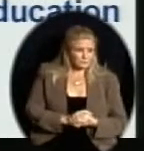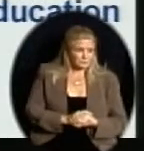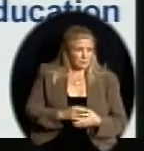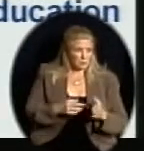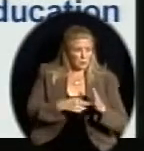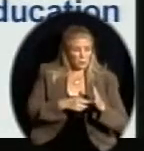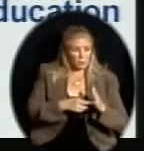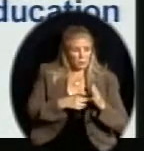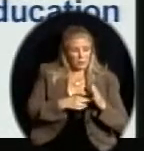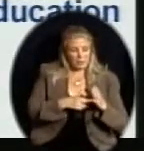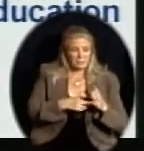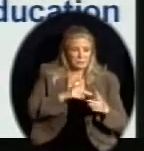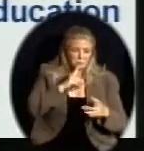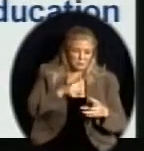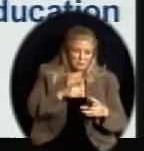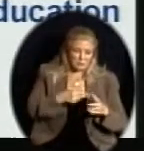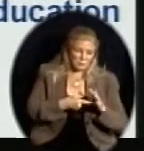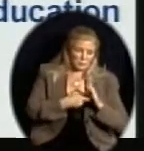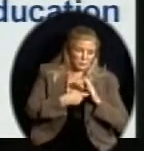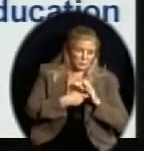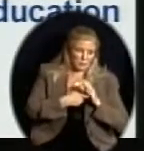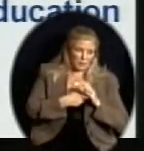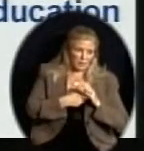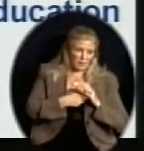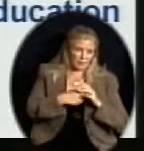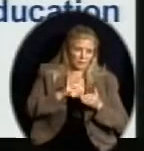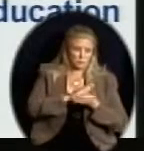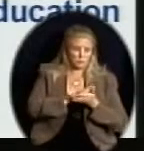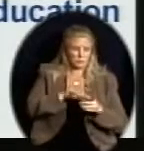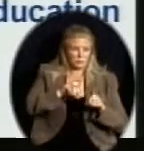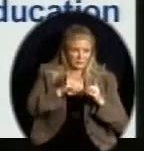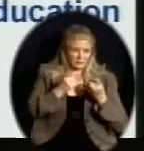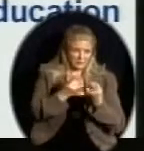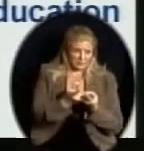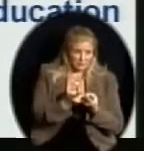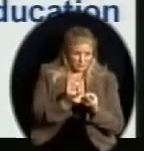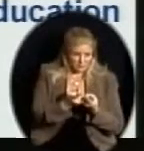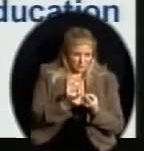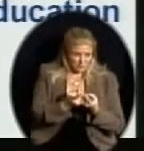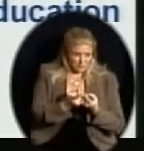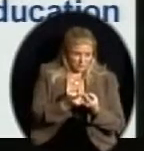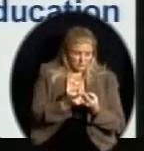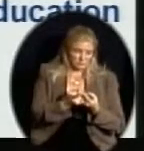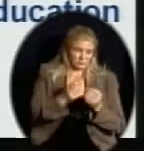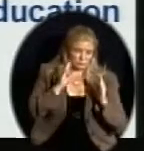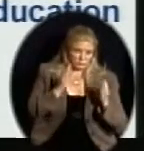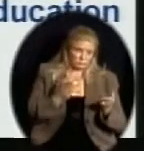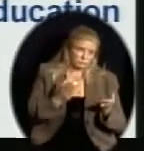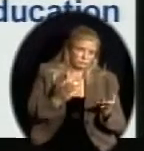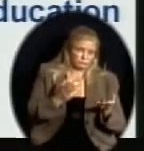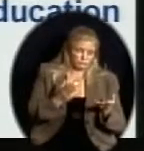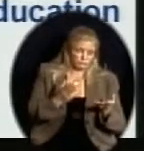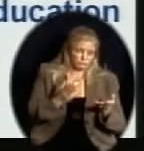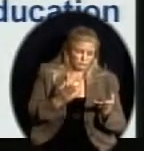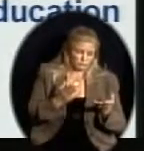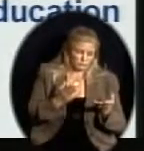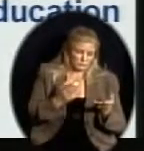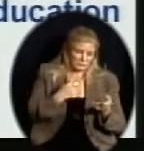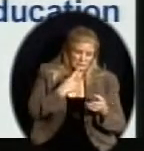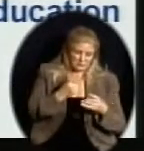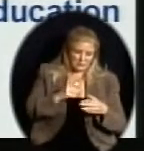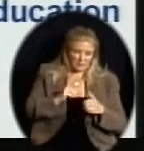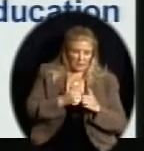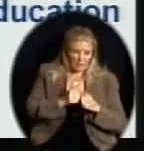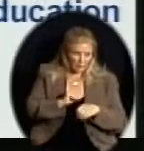to develop procedures and policies related to Section 504 and how we will implement that. In the near